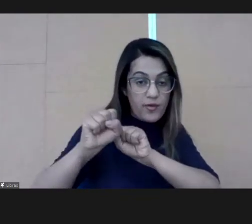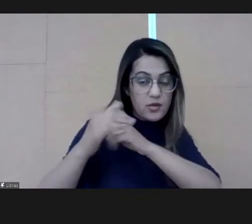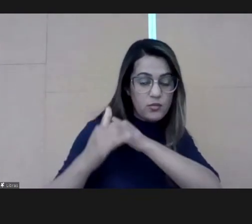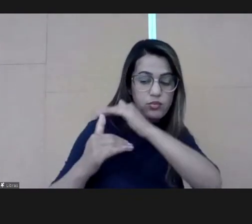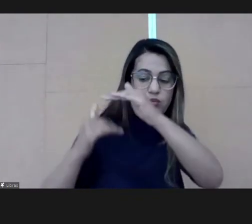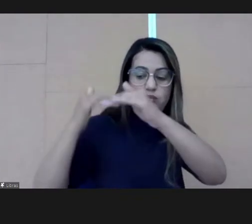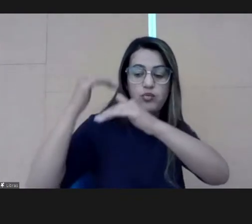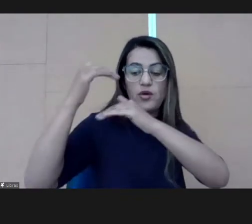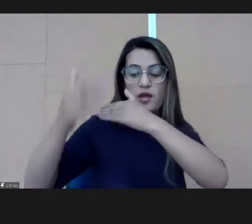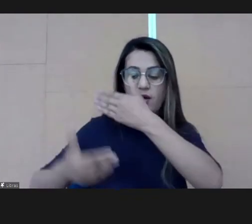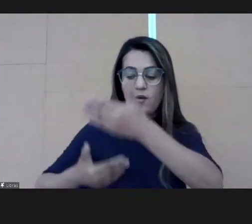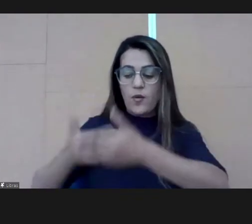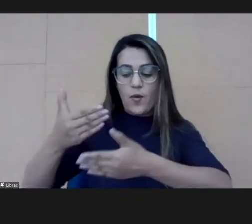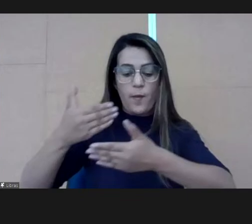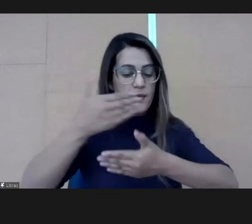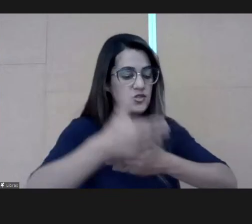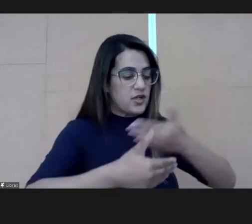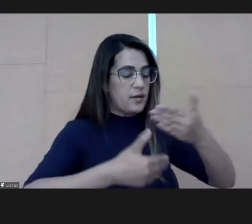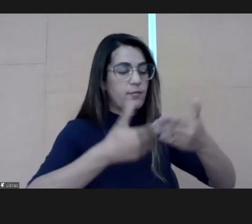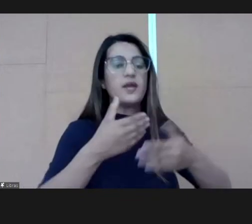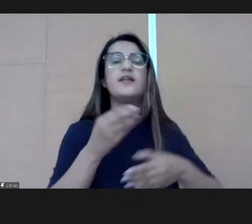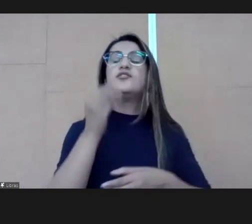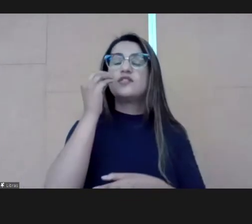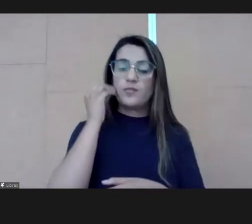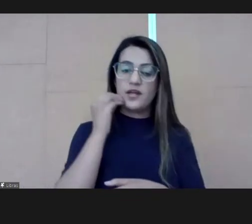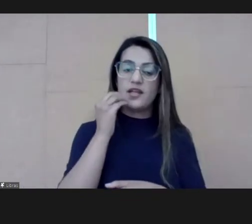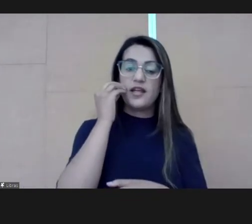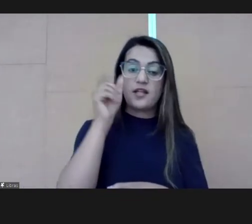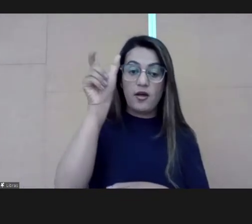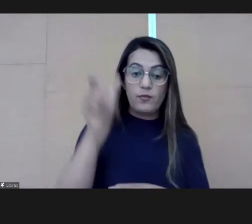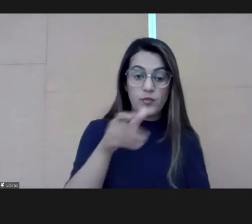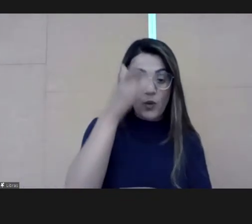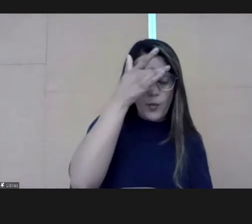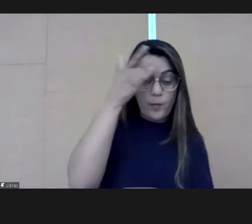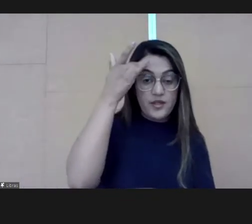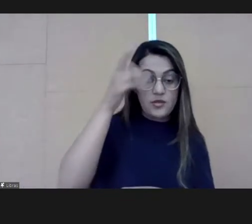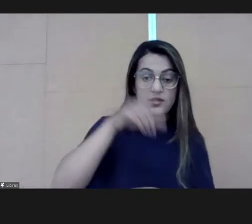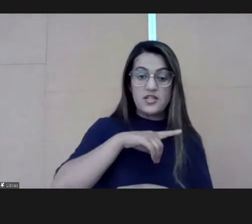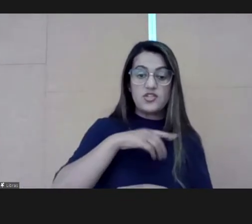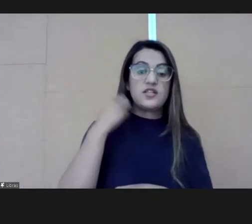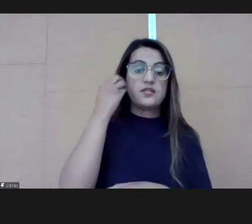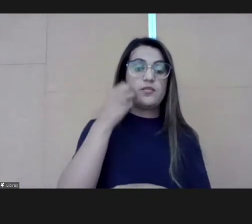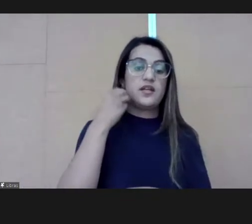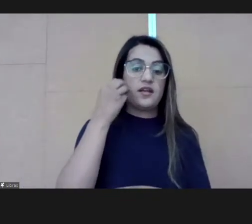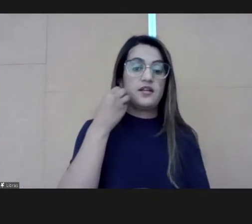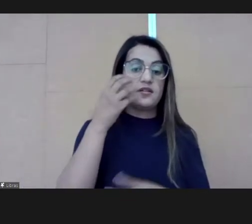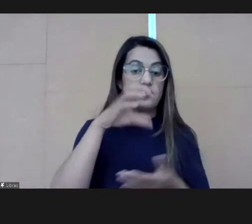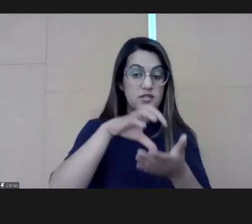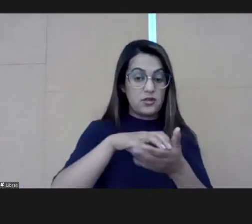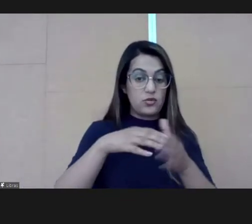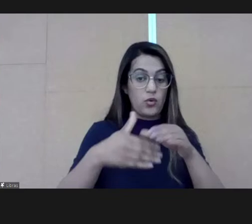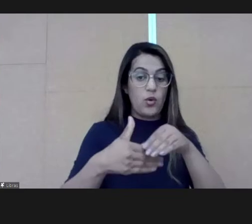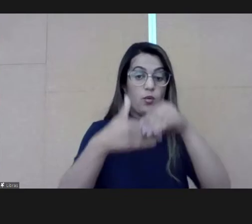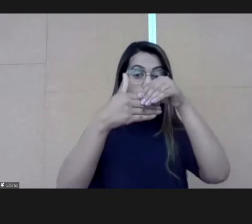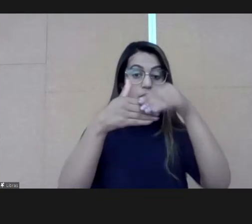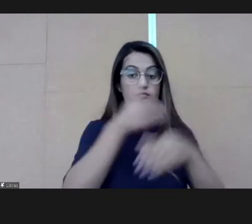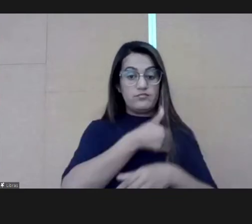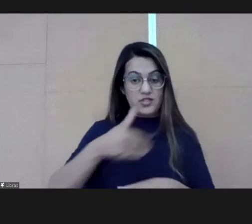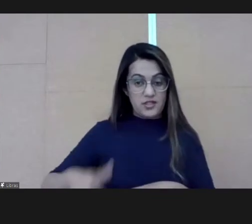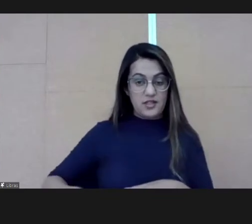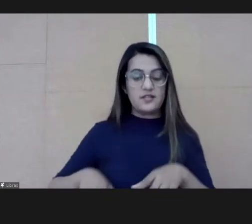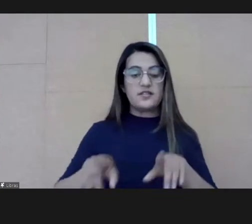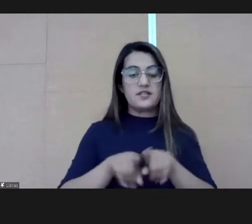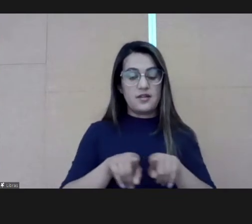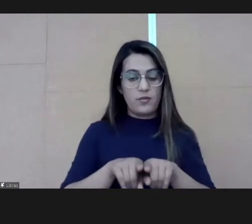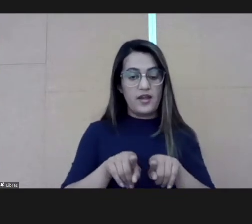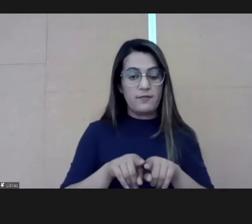opportunity to have the sharing of knowledge with people that have experience of the public service.